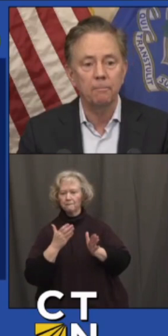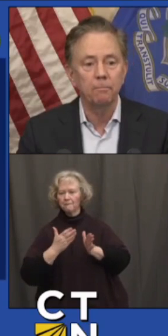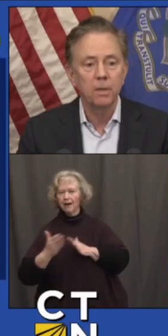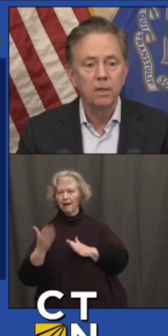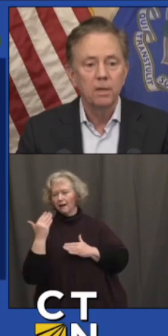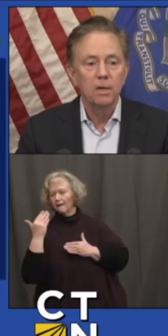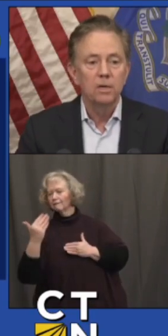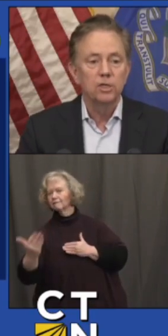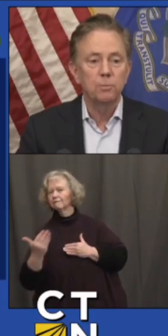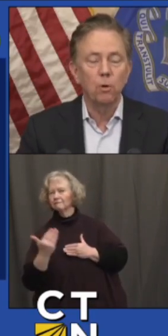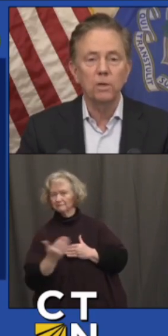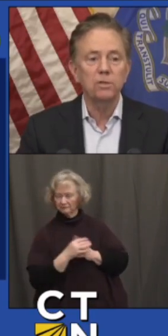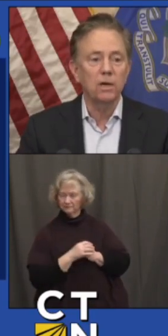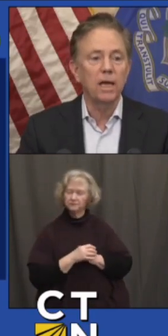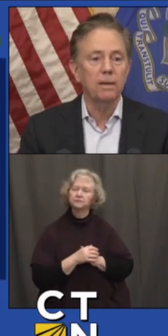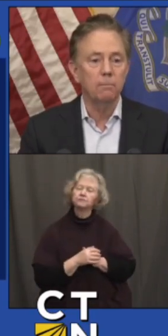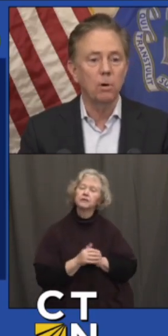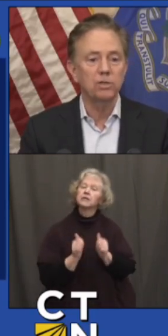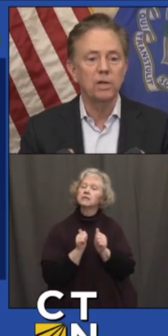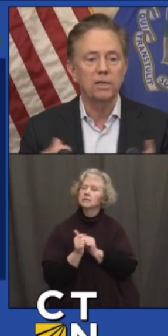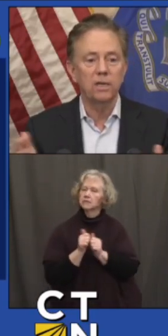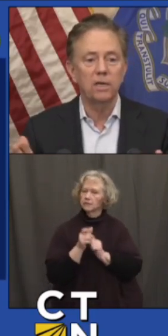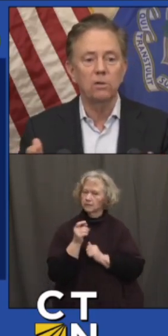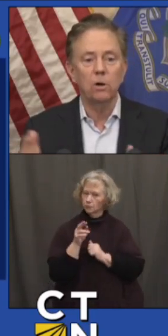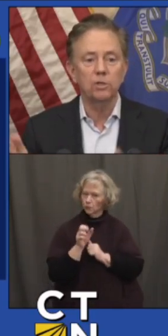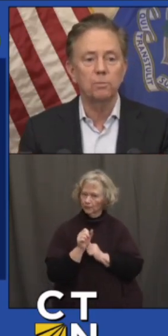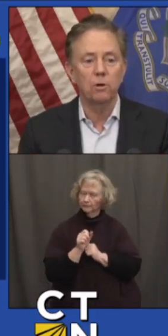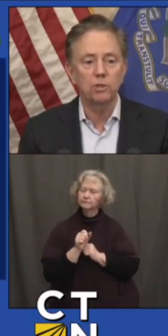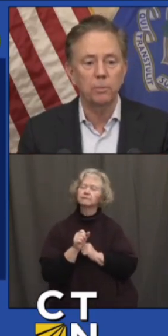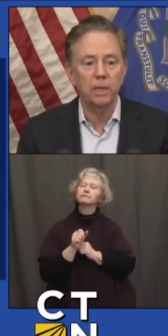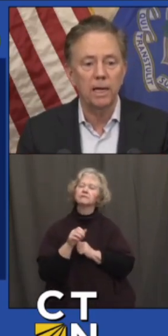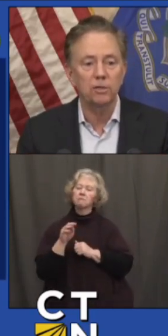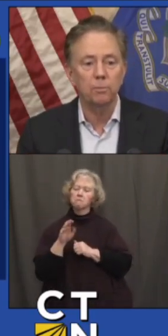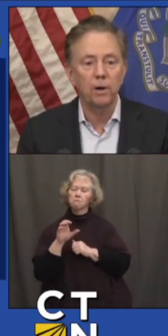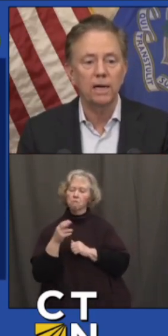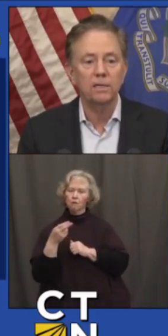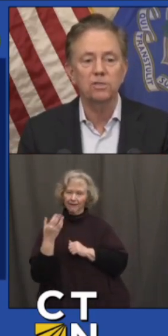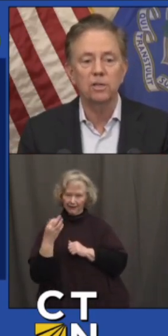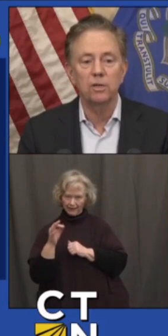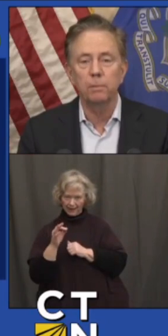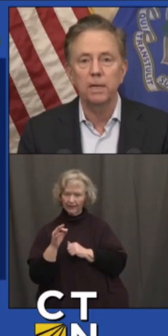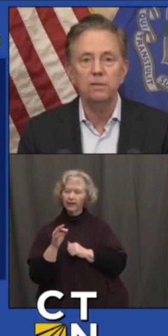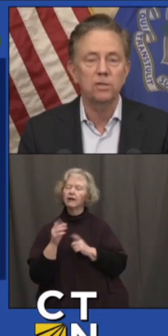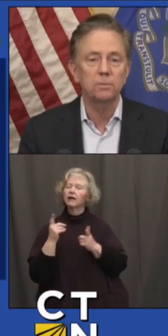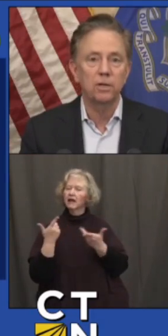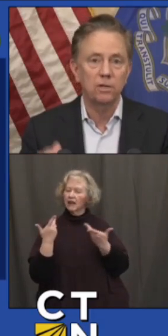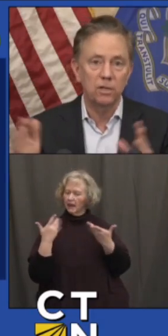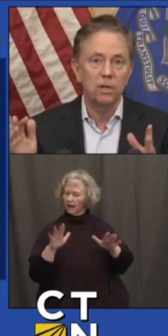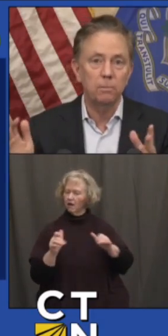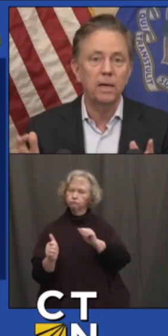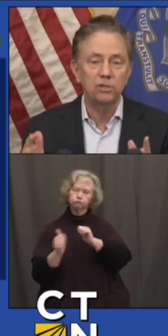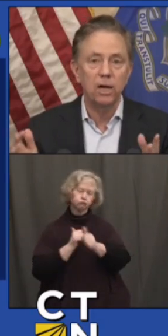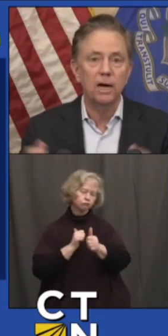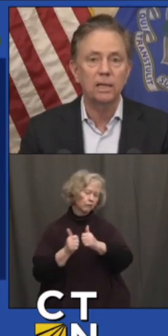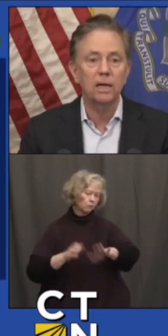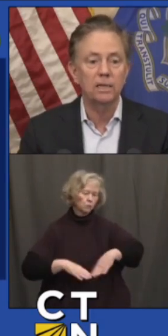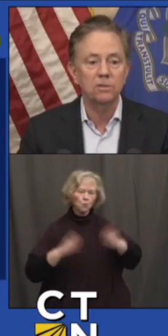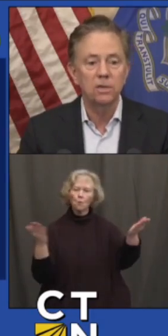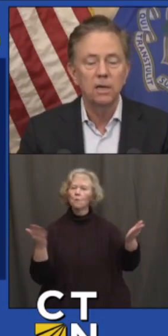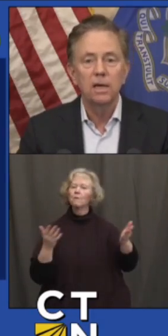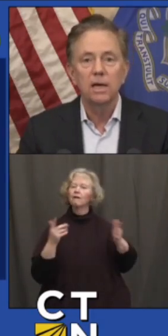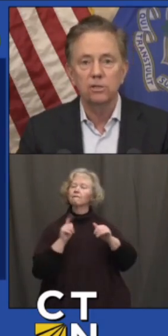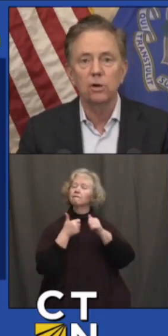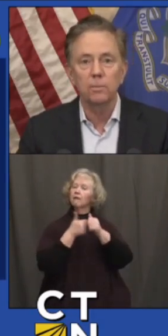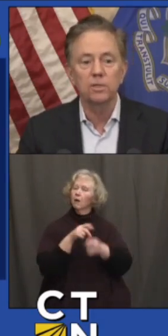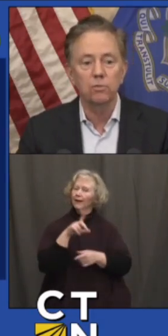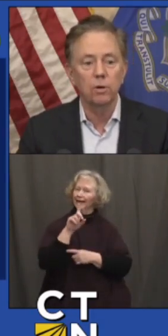on that. Sports, again, March 19th, all sports will be allowed to practice and compete, subject to the DPH guidelines,